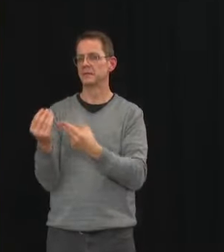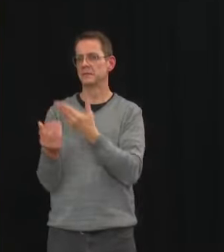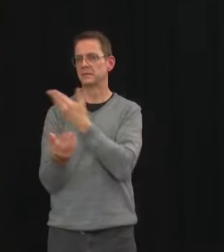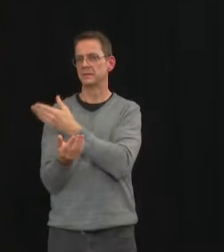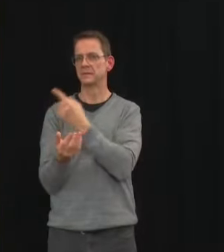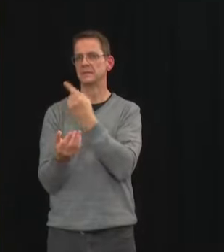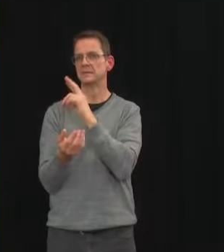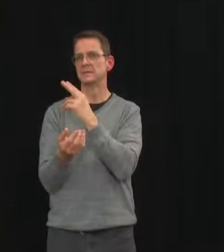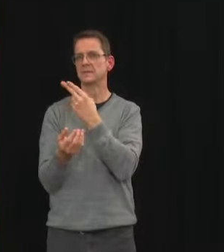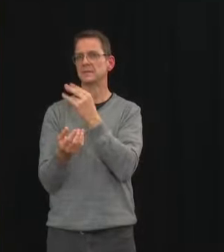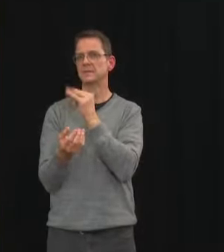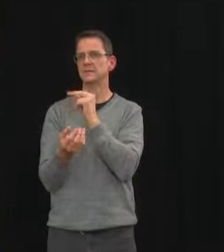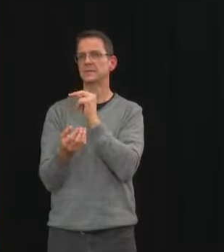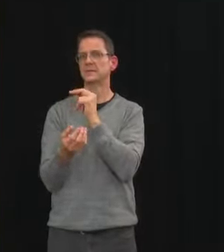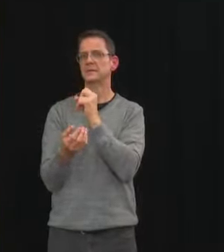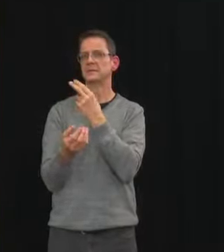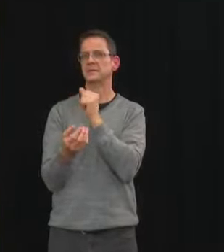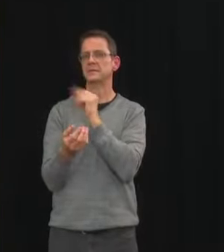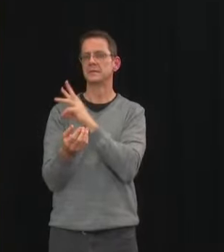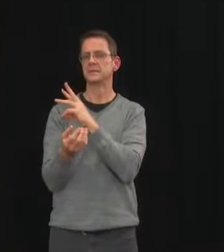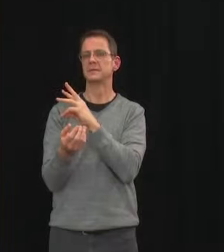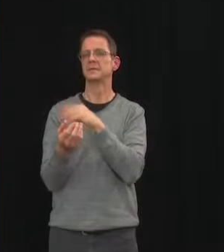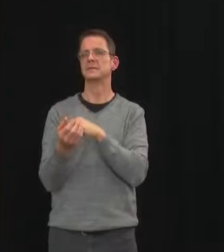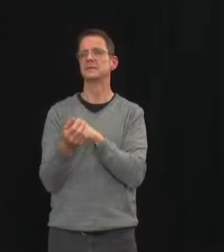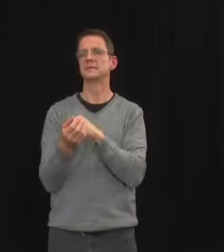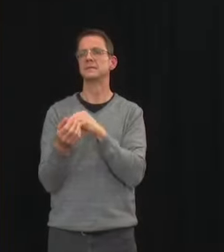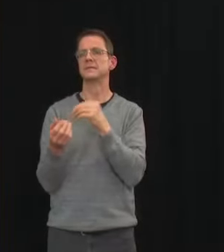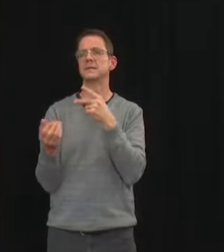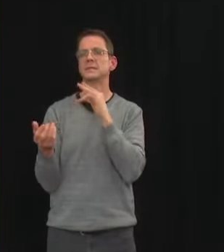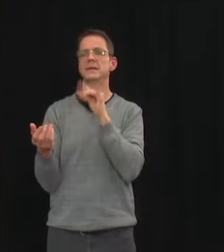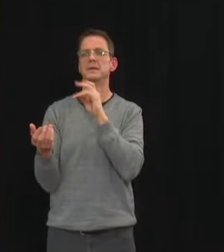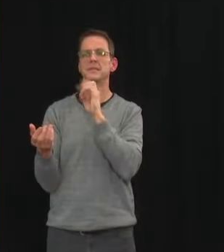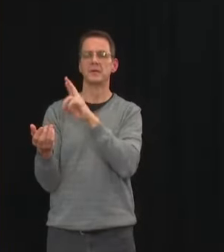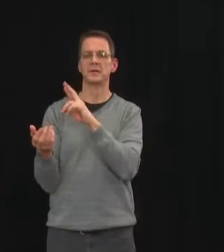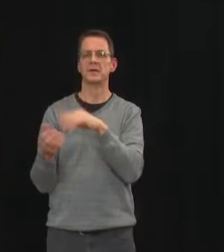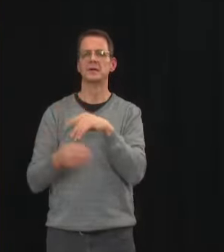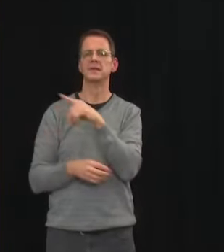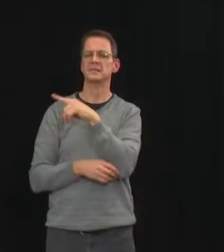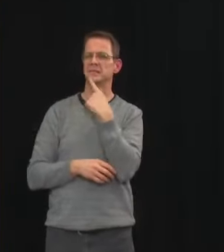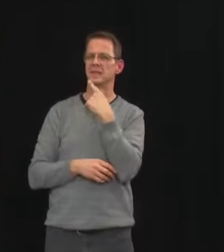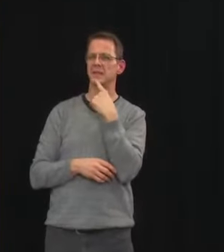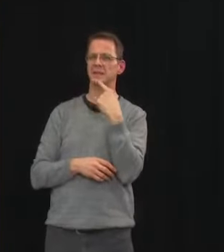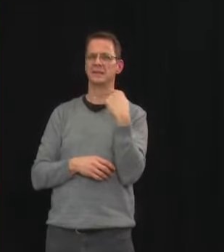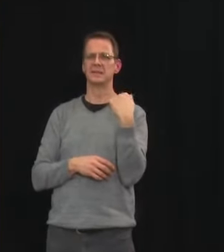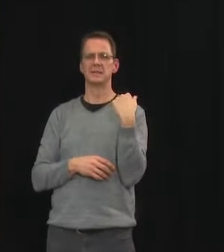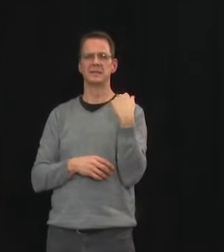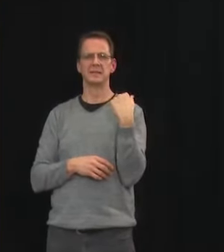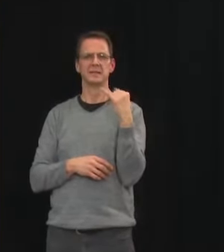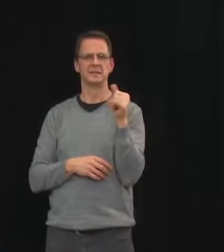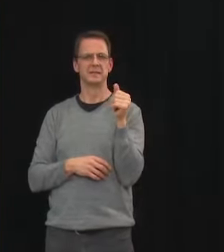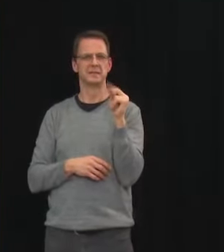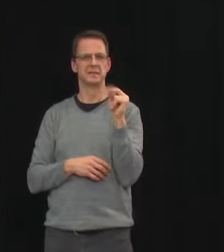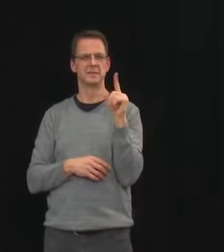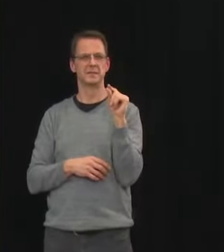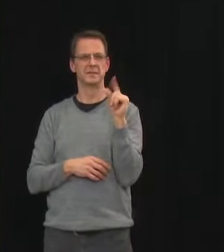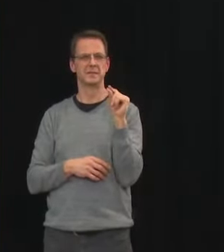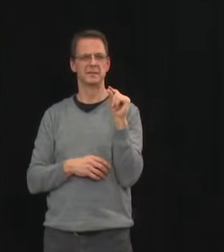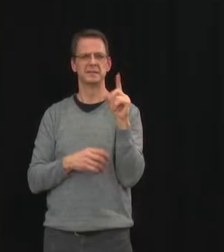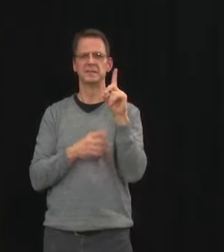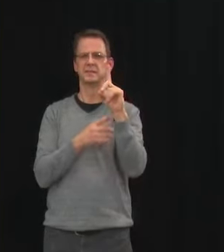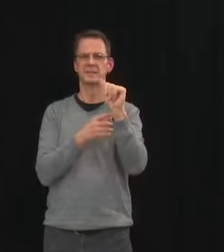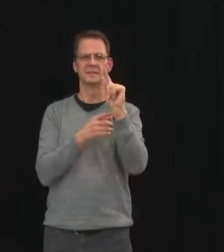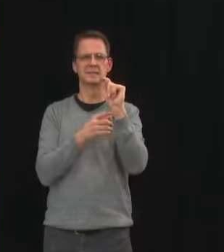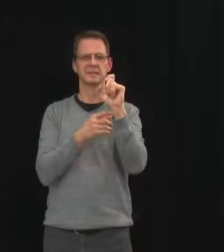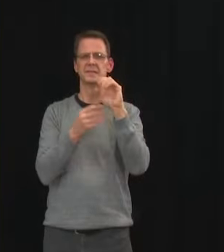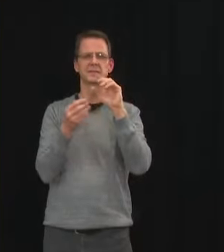sector specific transmission data would be released in the coming weeks the premier mentioned a percentage of transmission happening in households what does the data show about